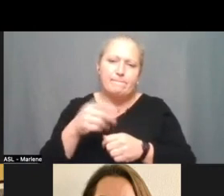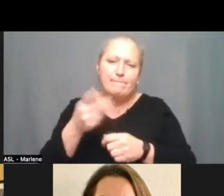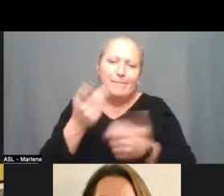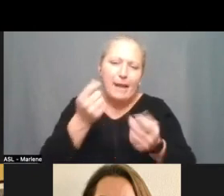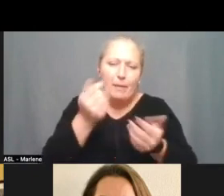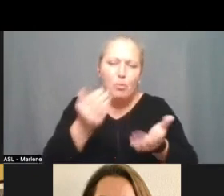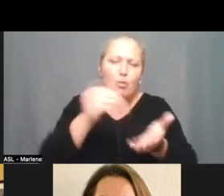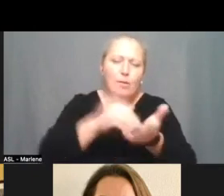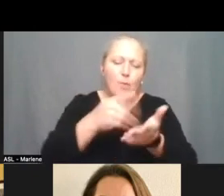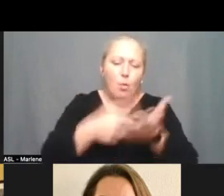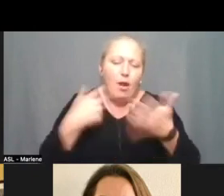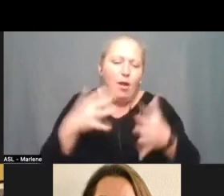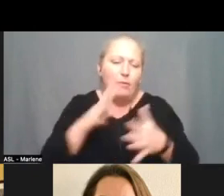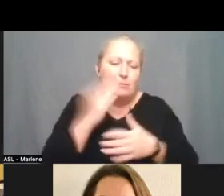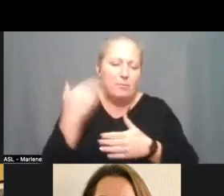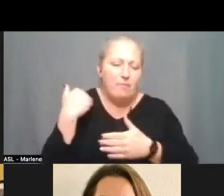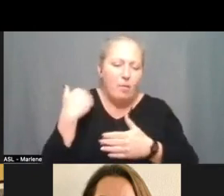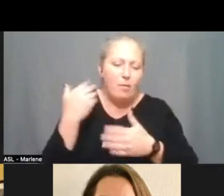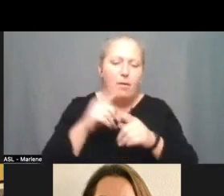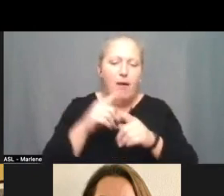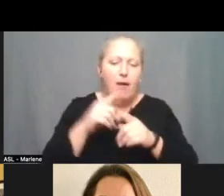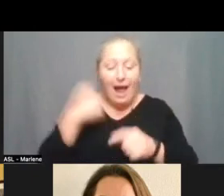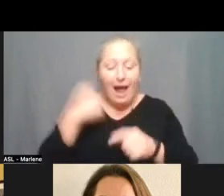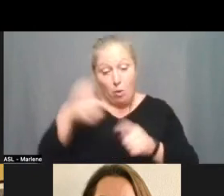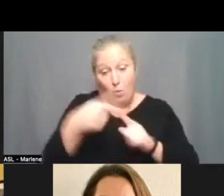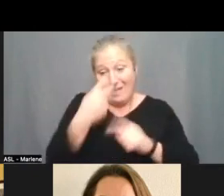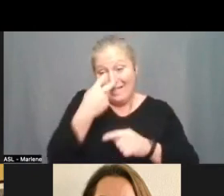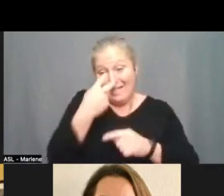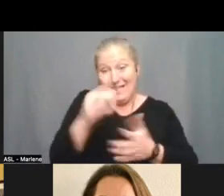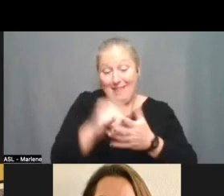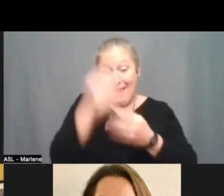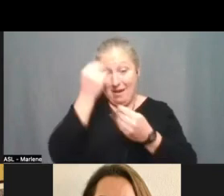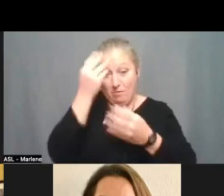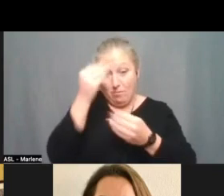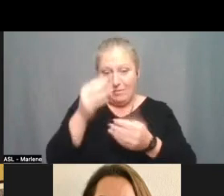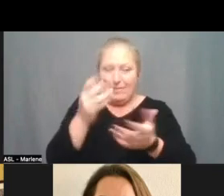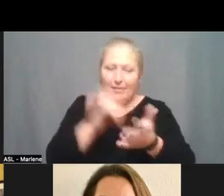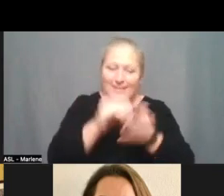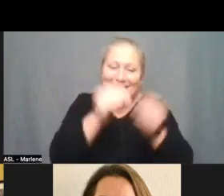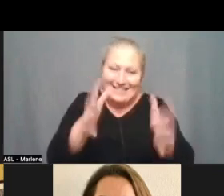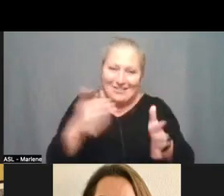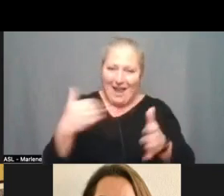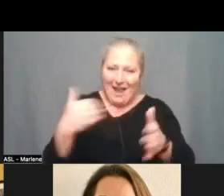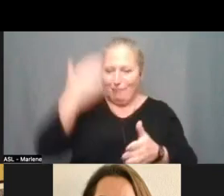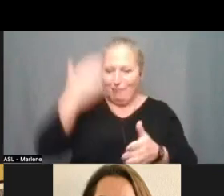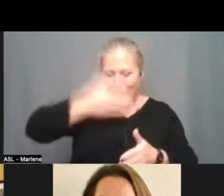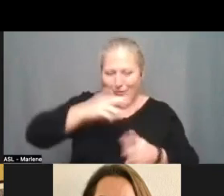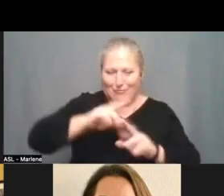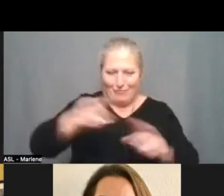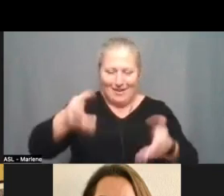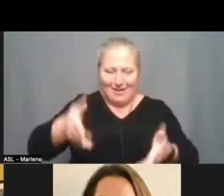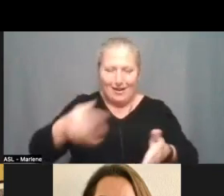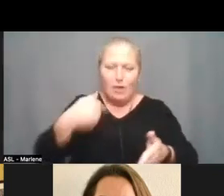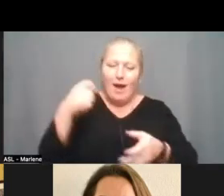things that i said before i do think you know when we see this data and again the teachers have it right in front of them and we re-engage